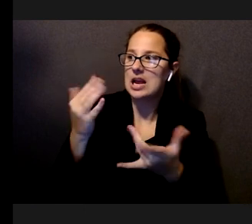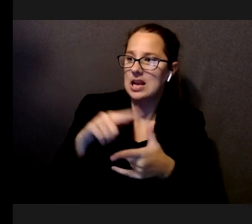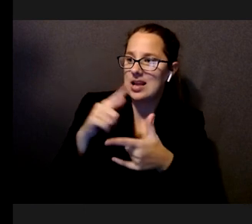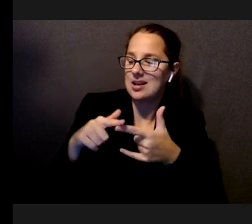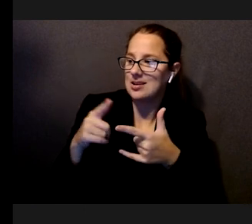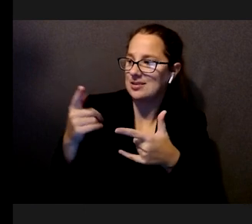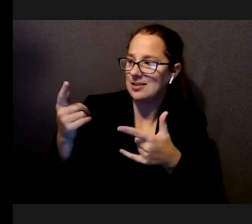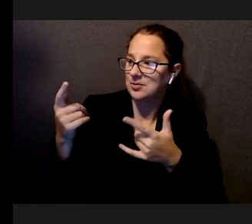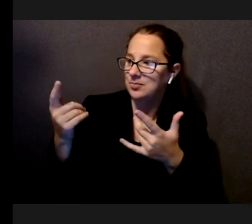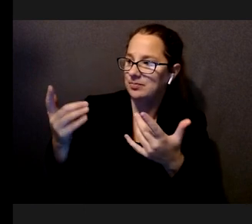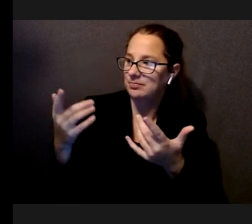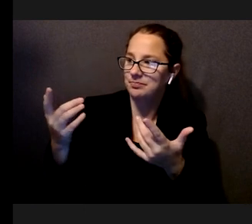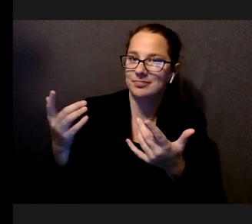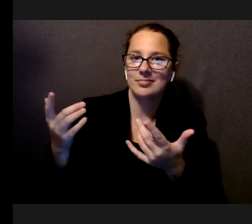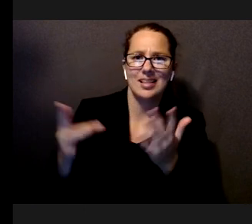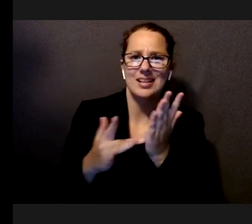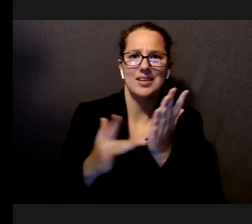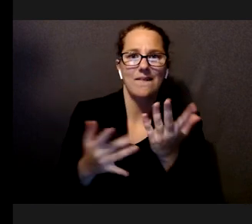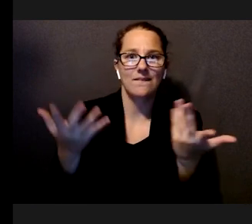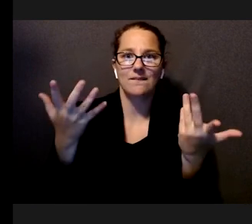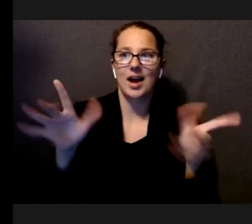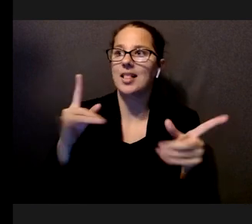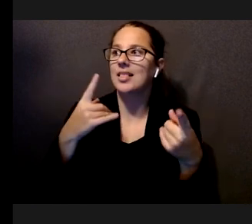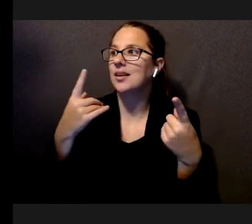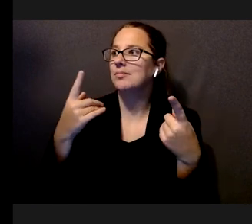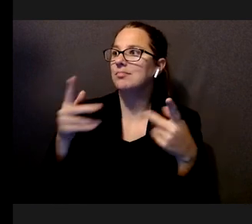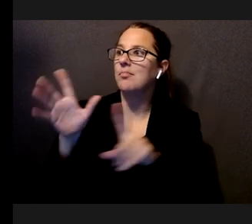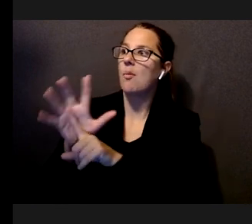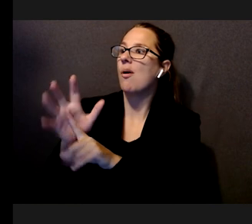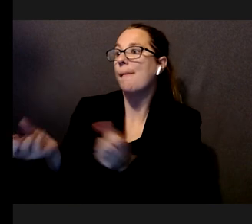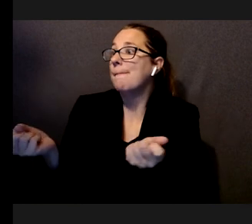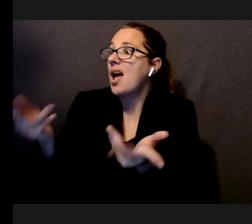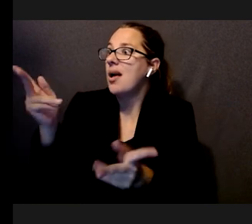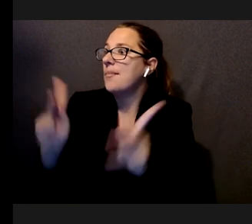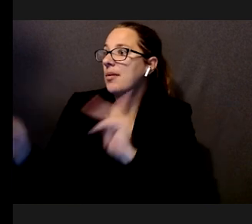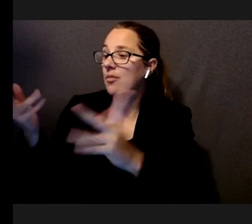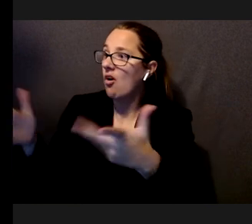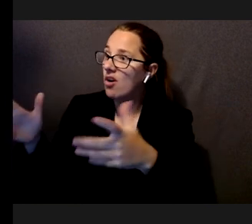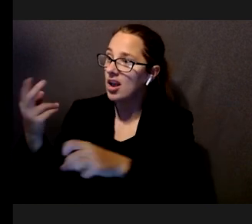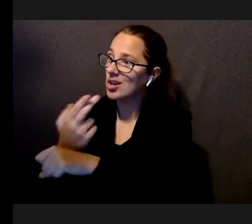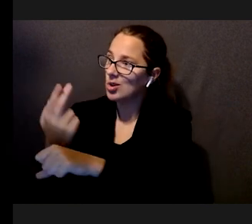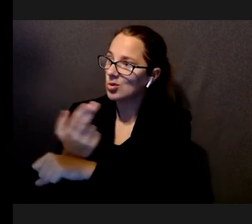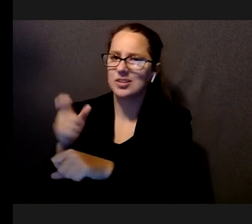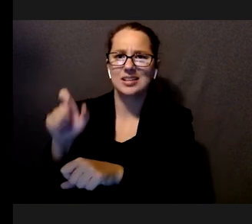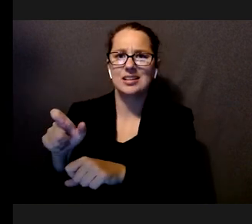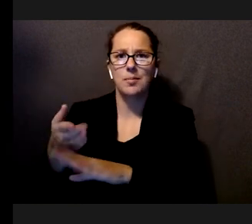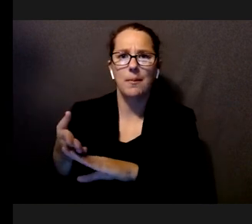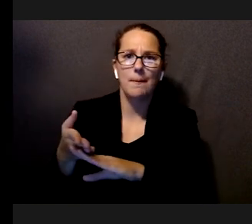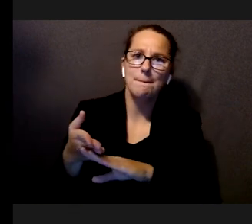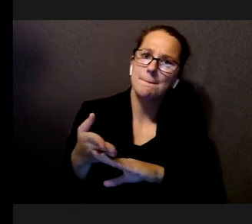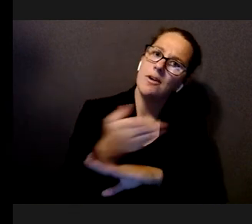are already popular and widely used to think about accessibility, we need to do that now.